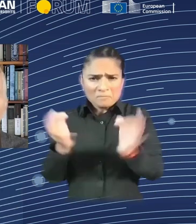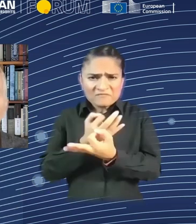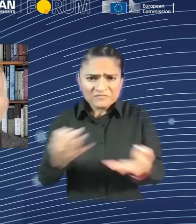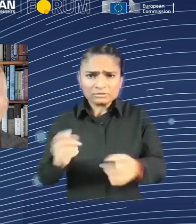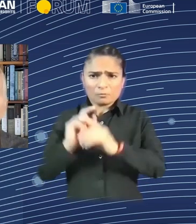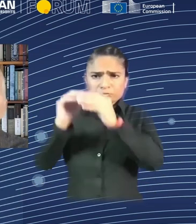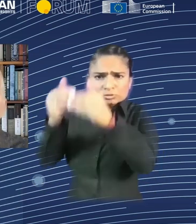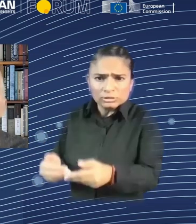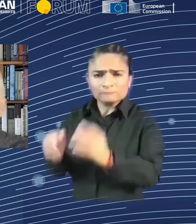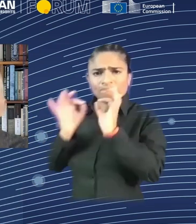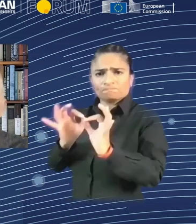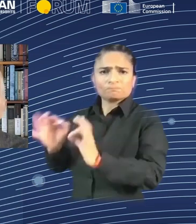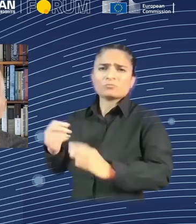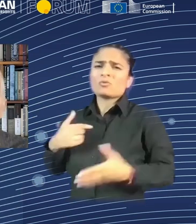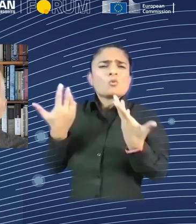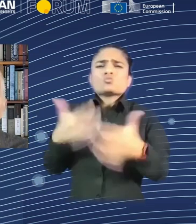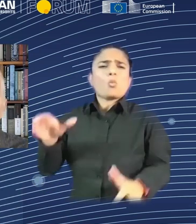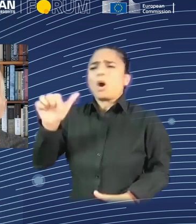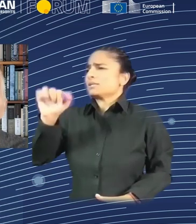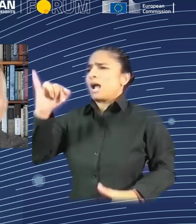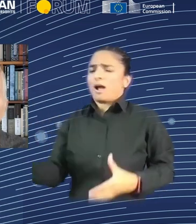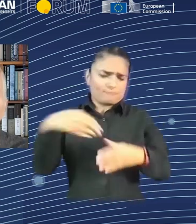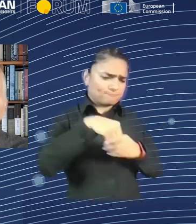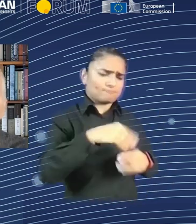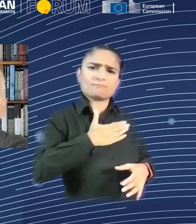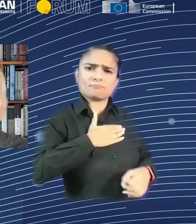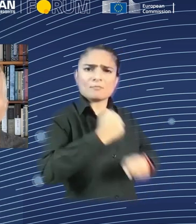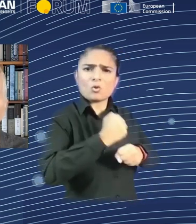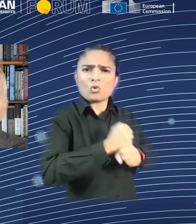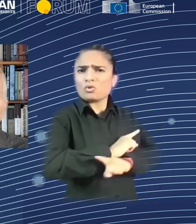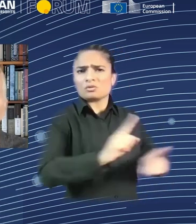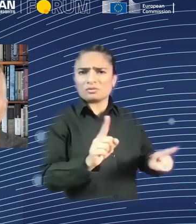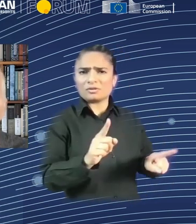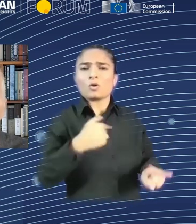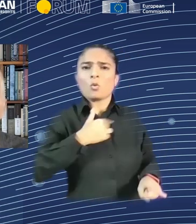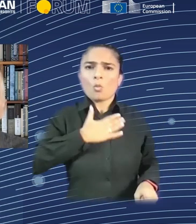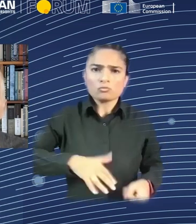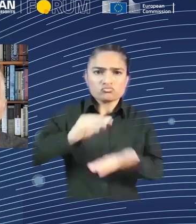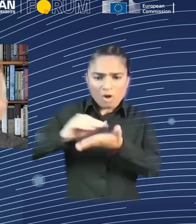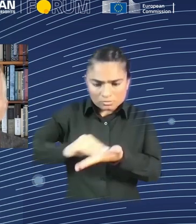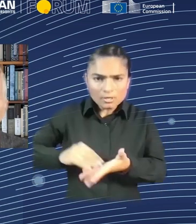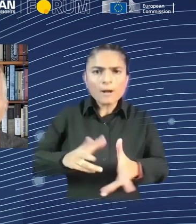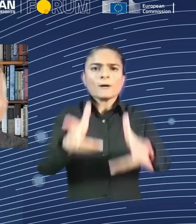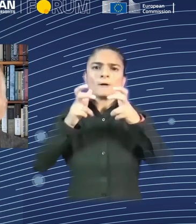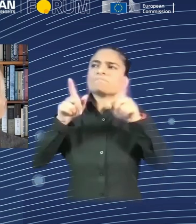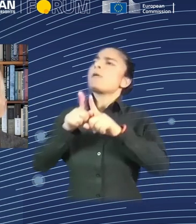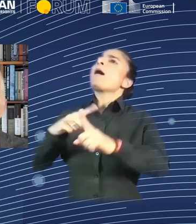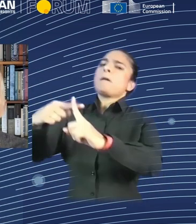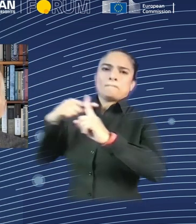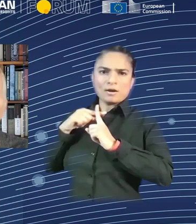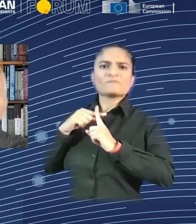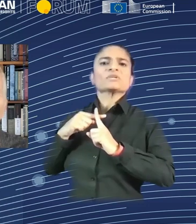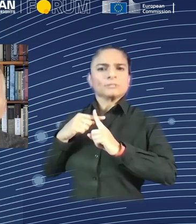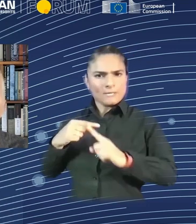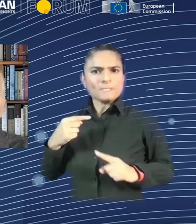job. It was, we want the writers to receive the benefit of this productivity boost. You know, so